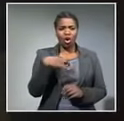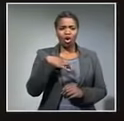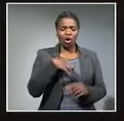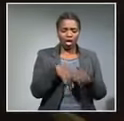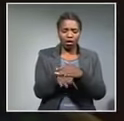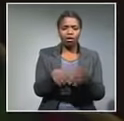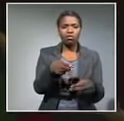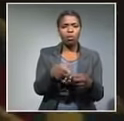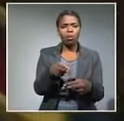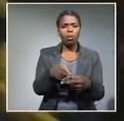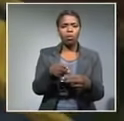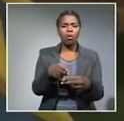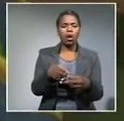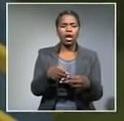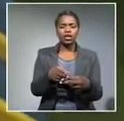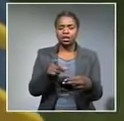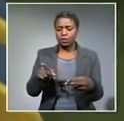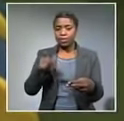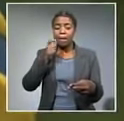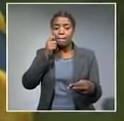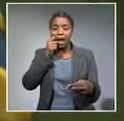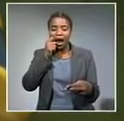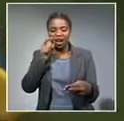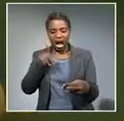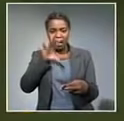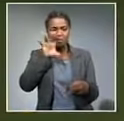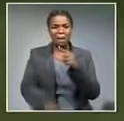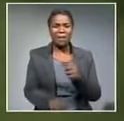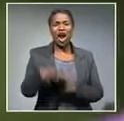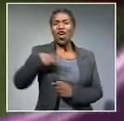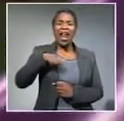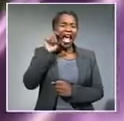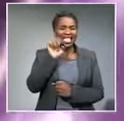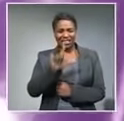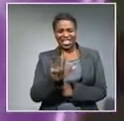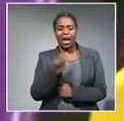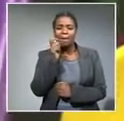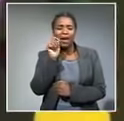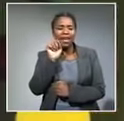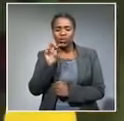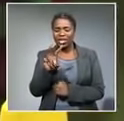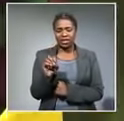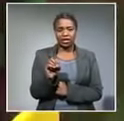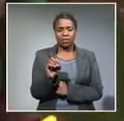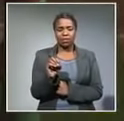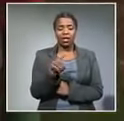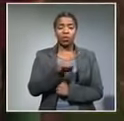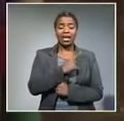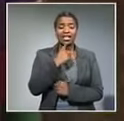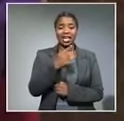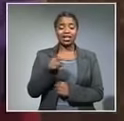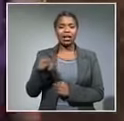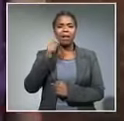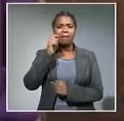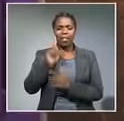patron who witnessed the accused being assaulted by a group a mob of men and says the accused was naked at the time